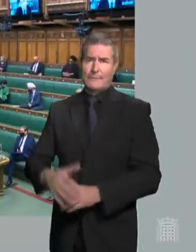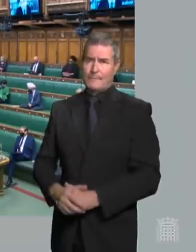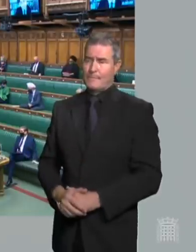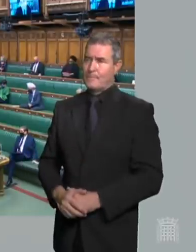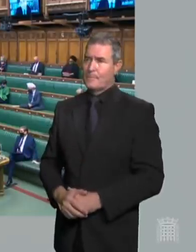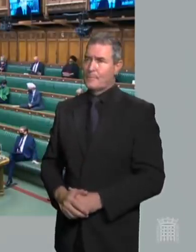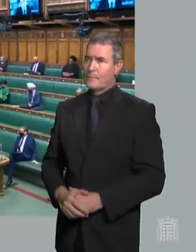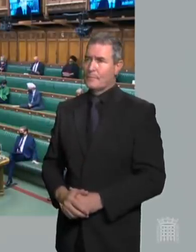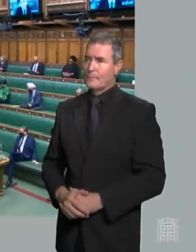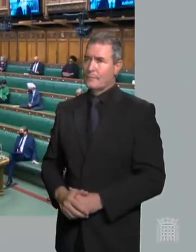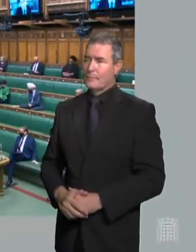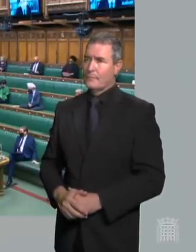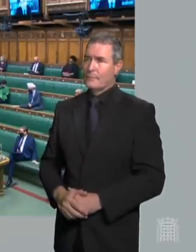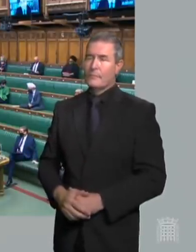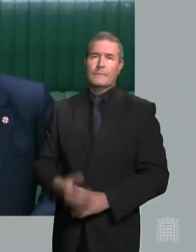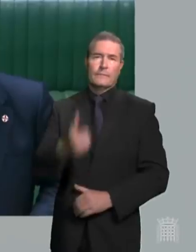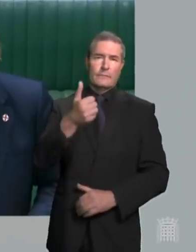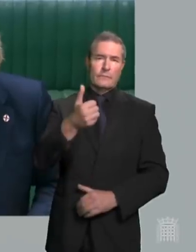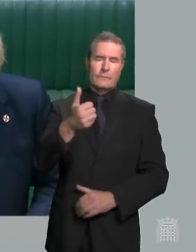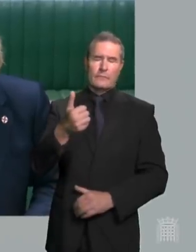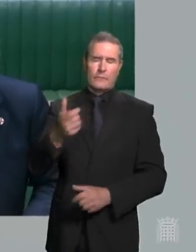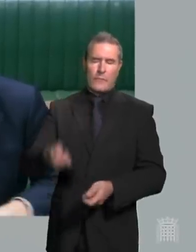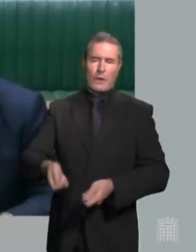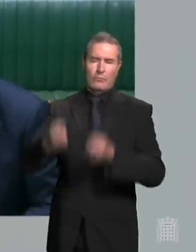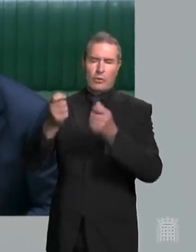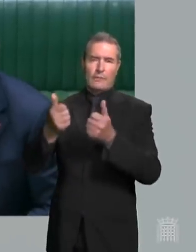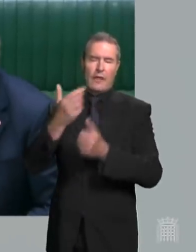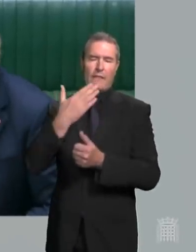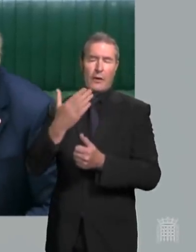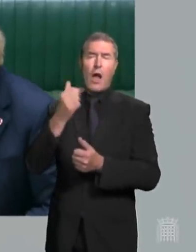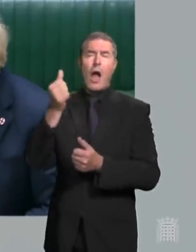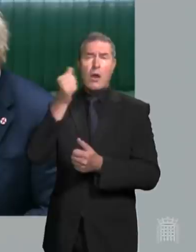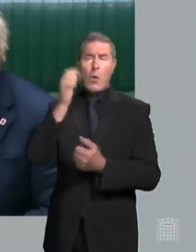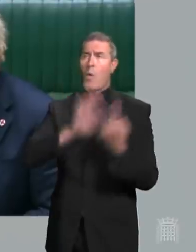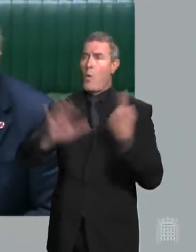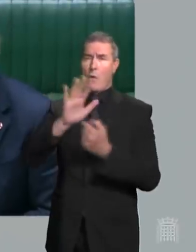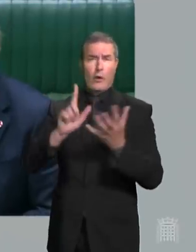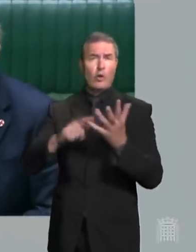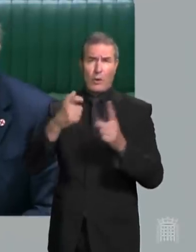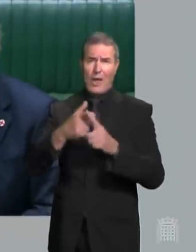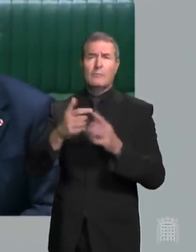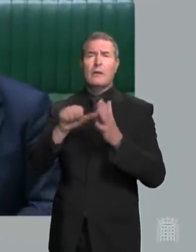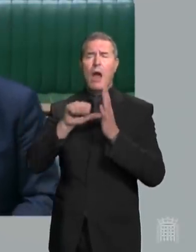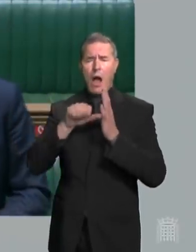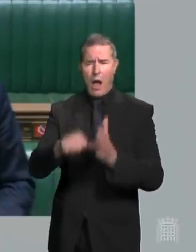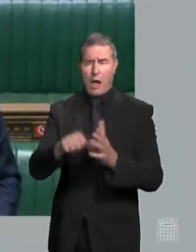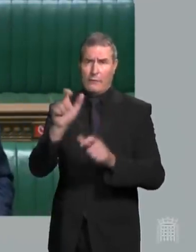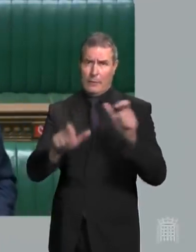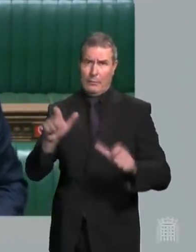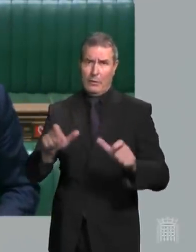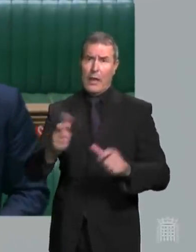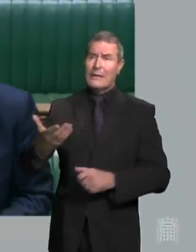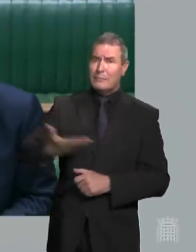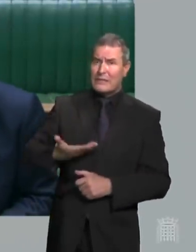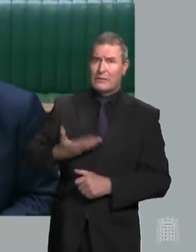Mr Speaker I thank the honourable gentleman of course I know how tough it has been for millions of people up and down the country I know how tough it has been for business but